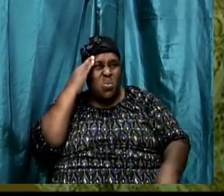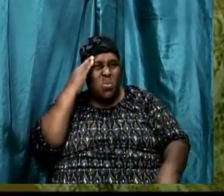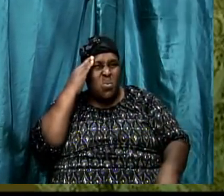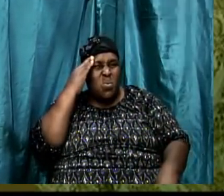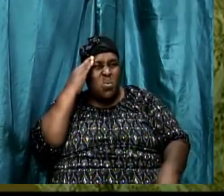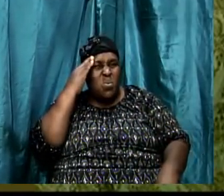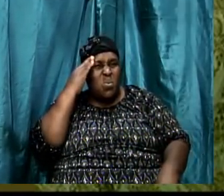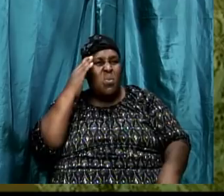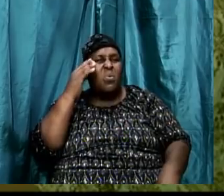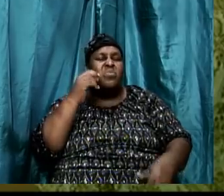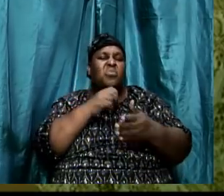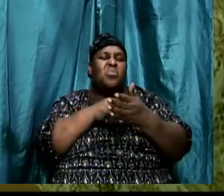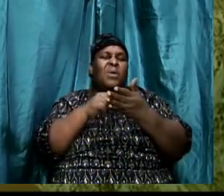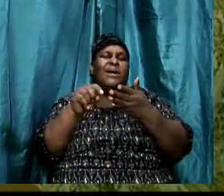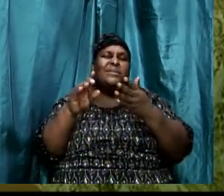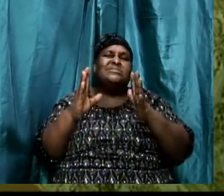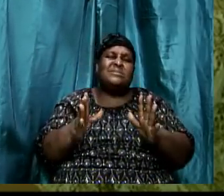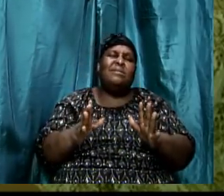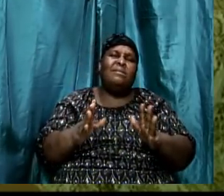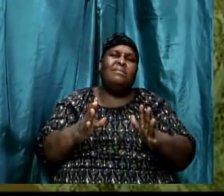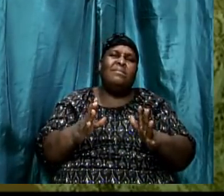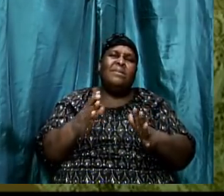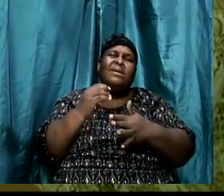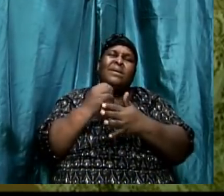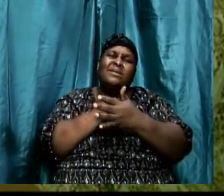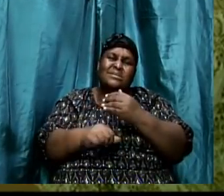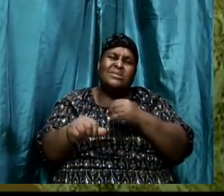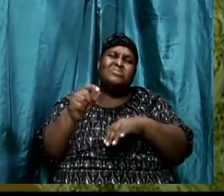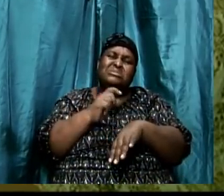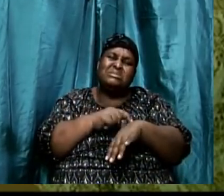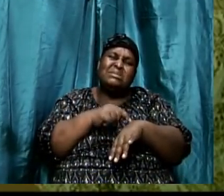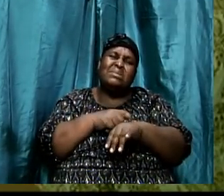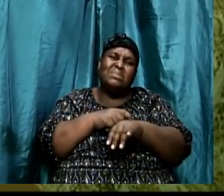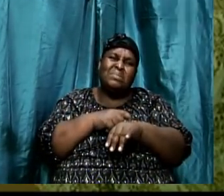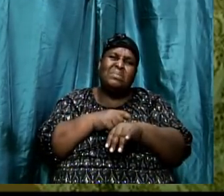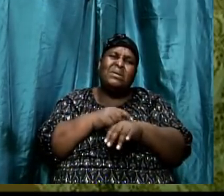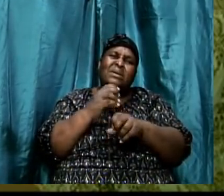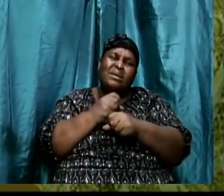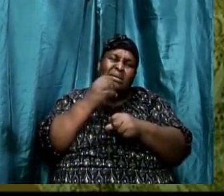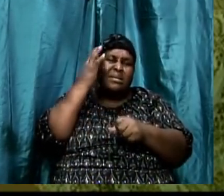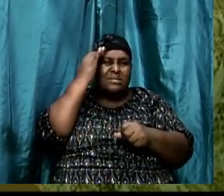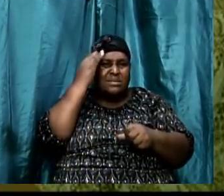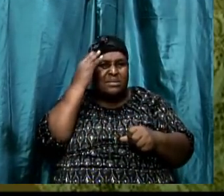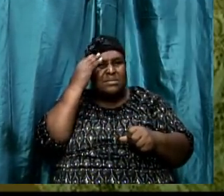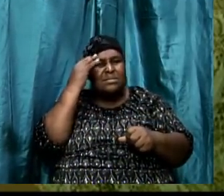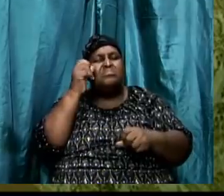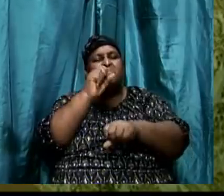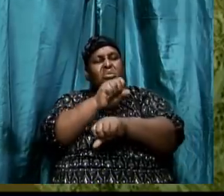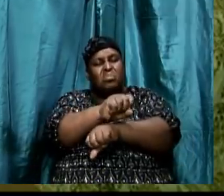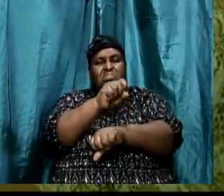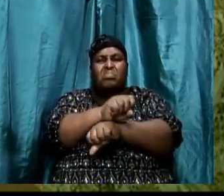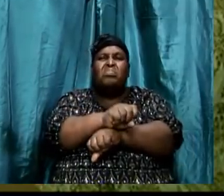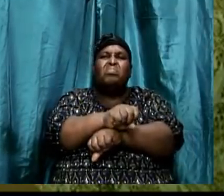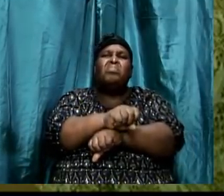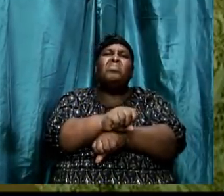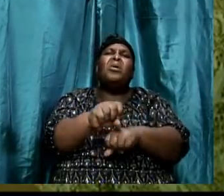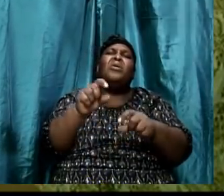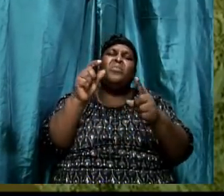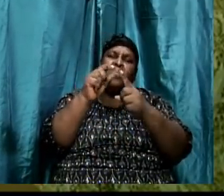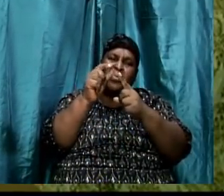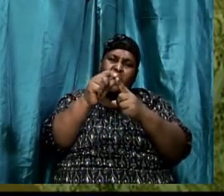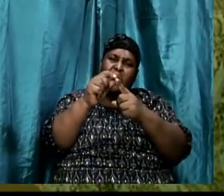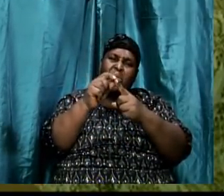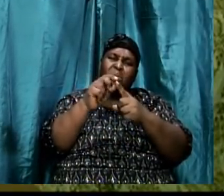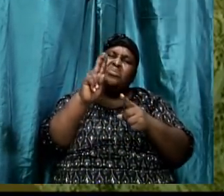acquainted with the writer. So sometimes, I would say become acquainted with the writer, take into consideration his occupations and the words that he would